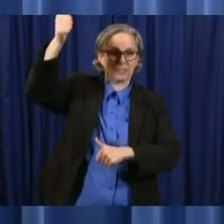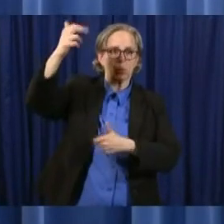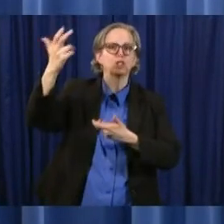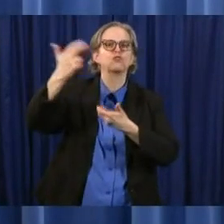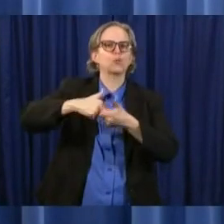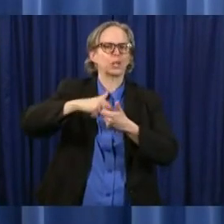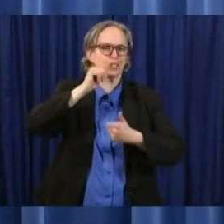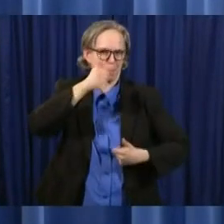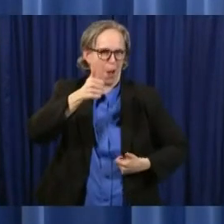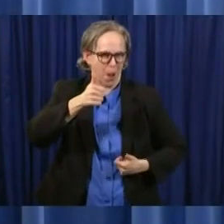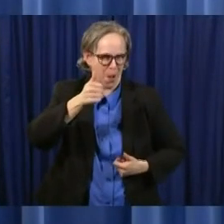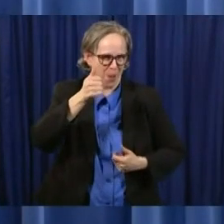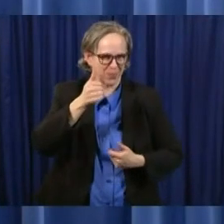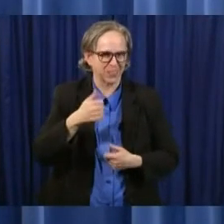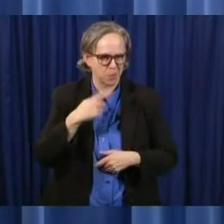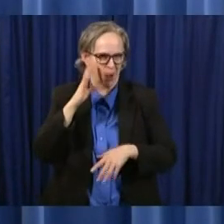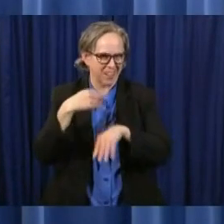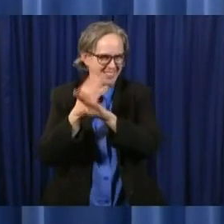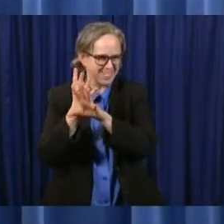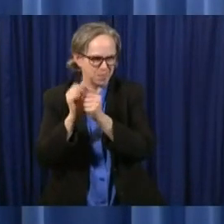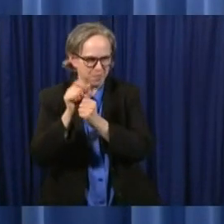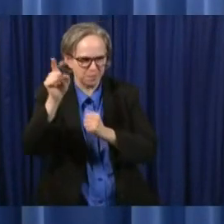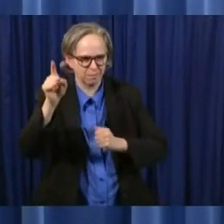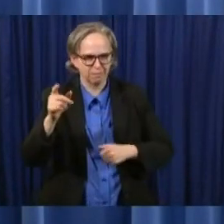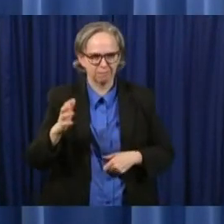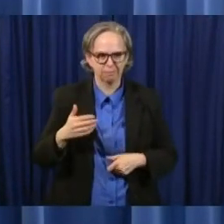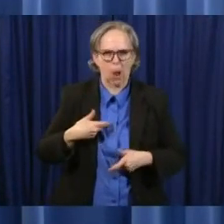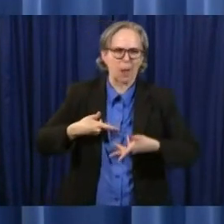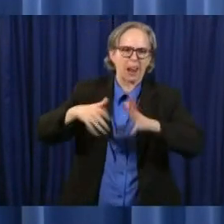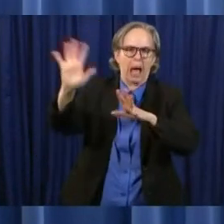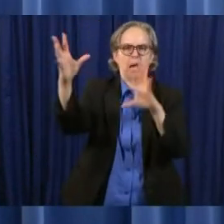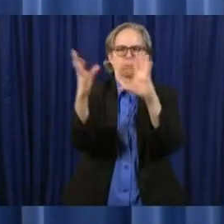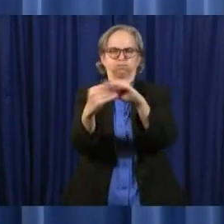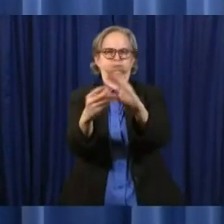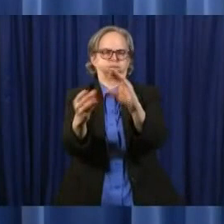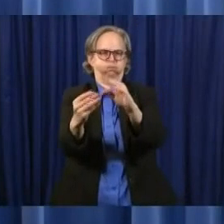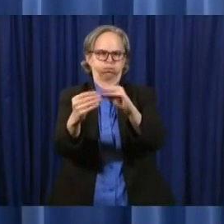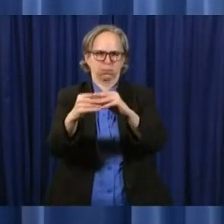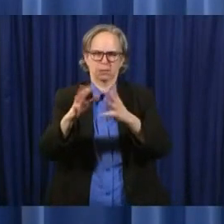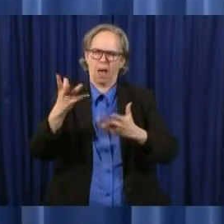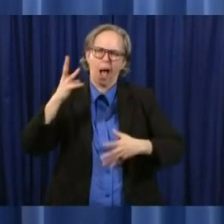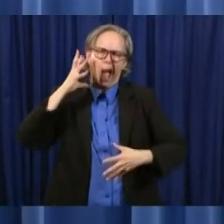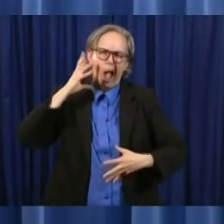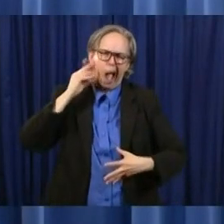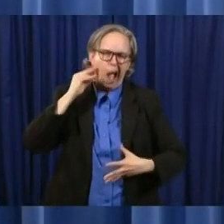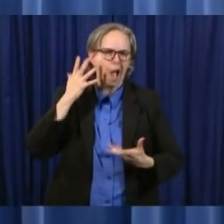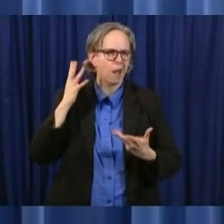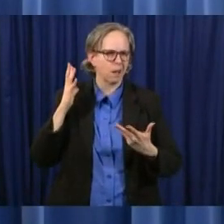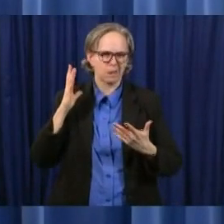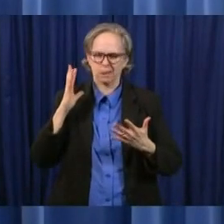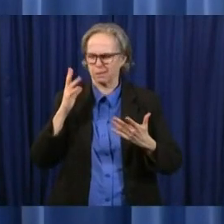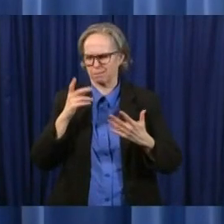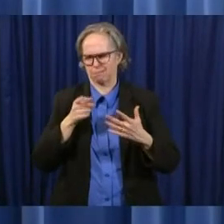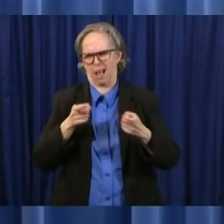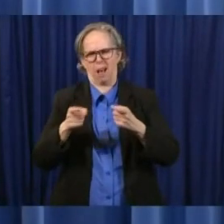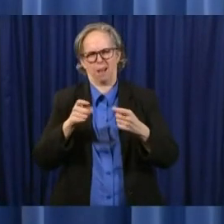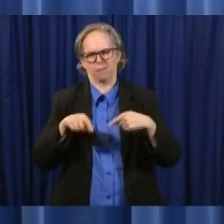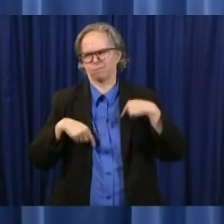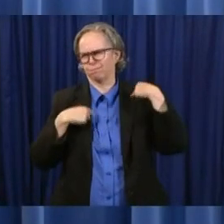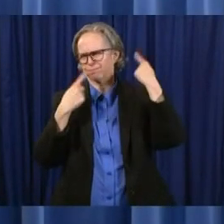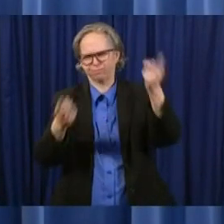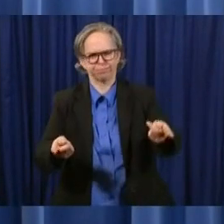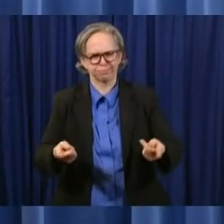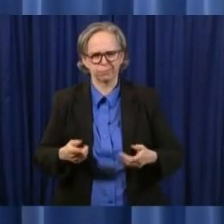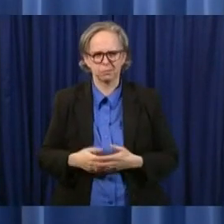to defer to the director uh who deals with this on a minute by minute basis um and she will be able to fully